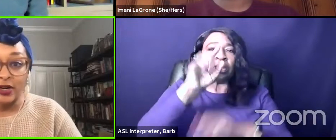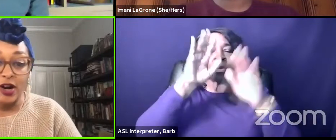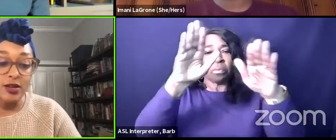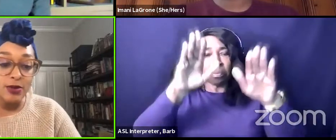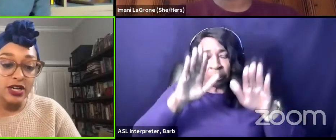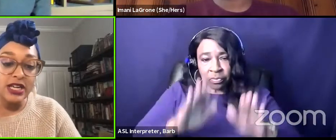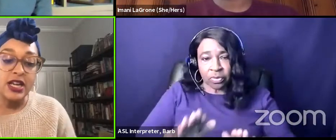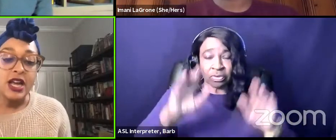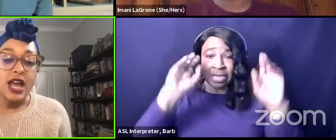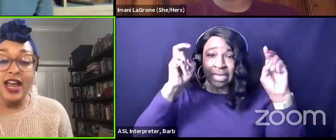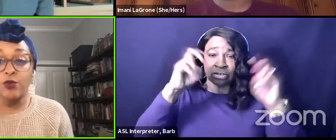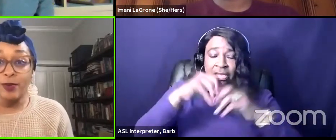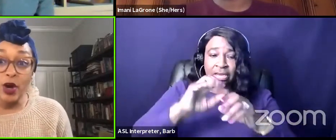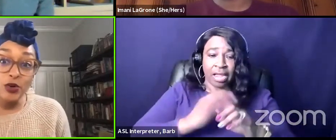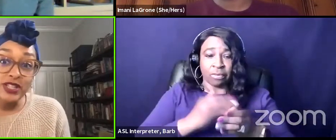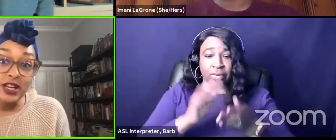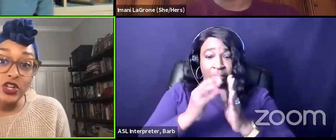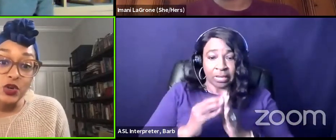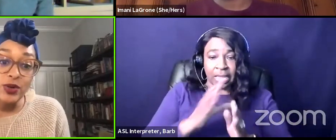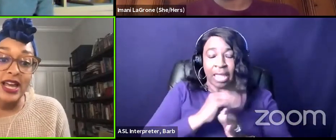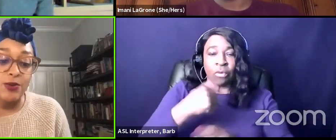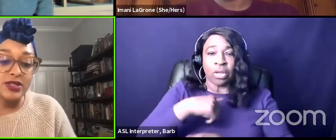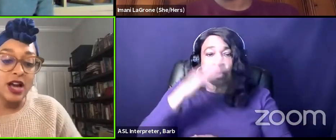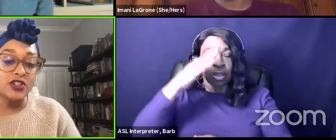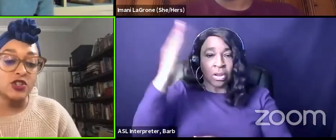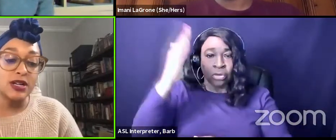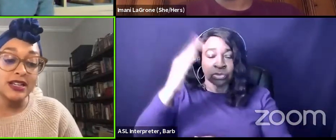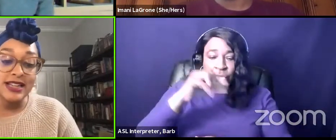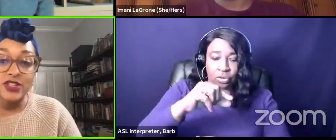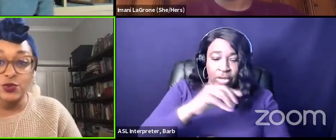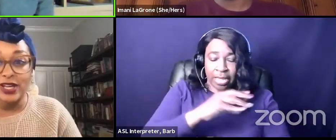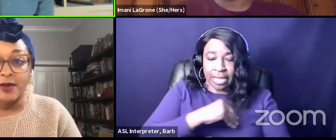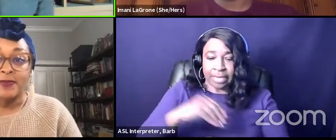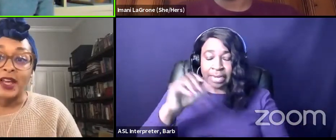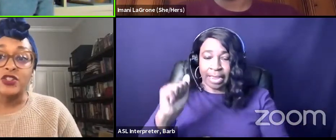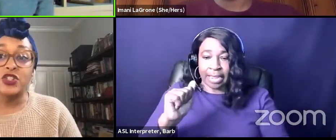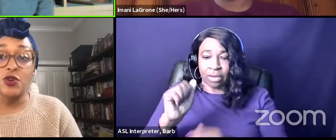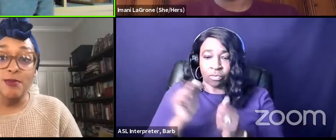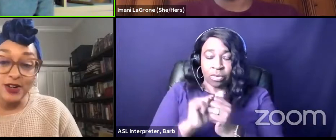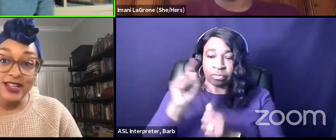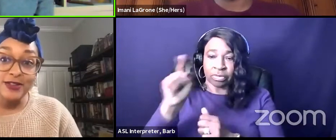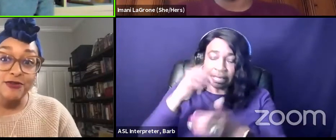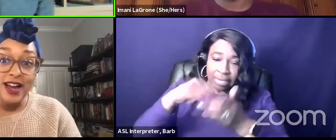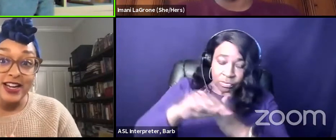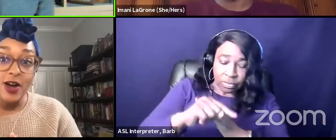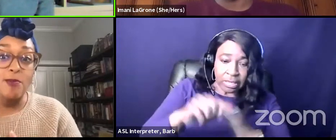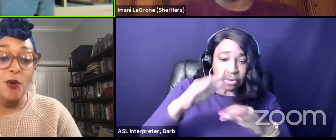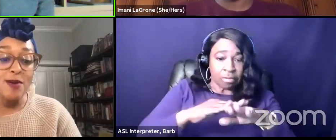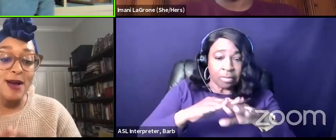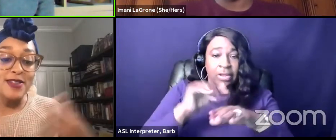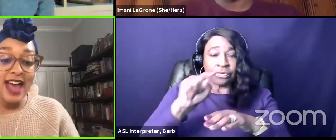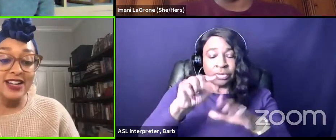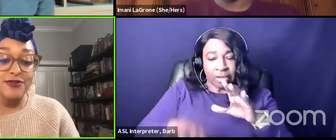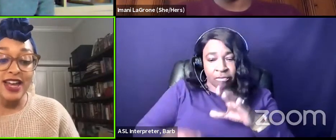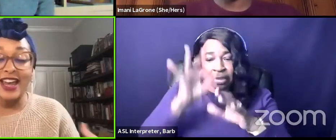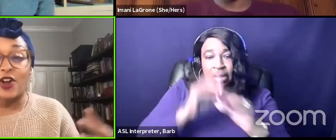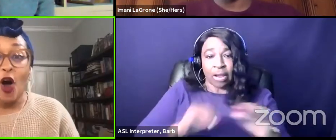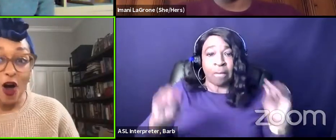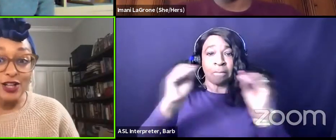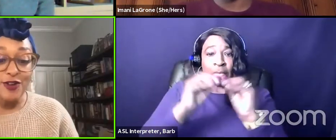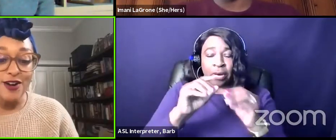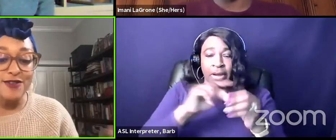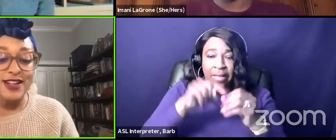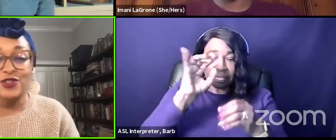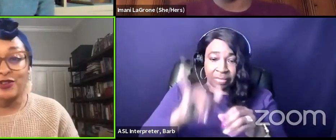issue in our community and we'll be hosting a q a with dr monk next week just a reminder that to find out more about that event